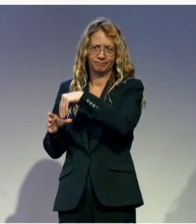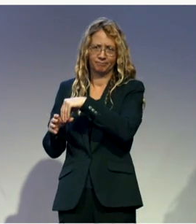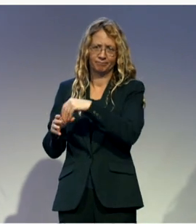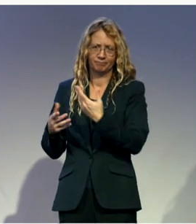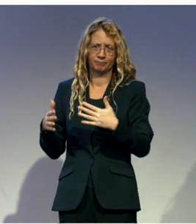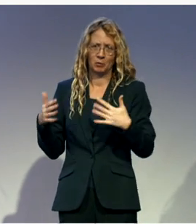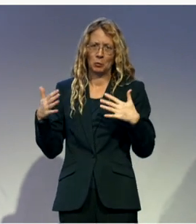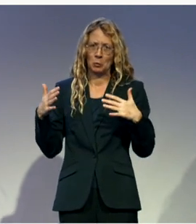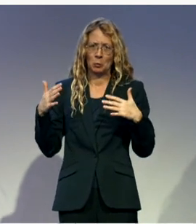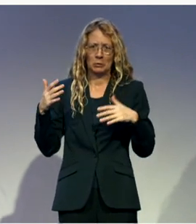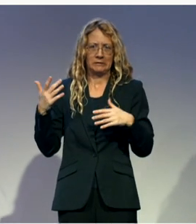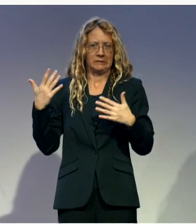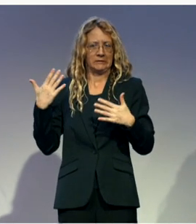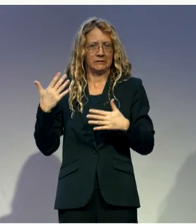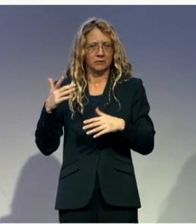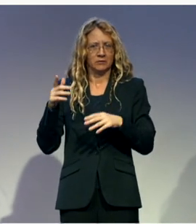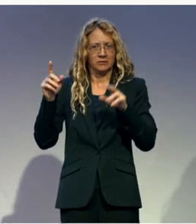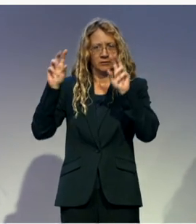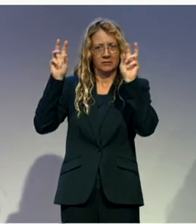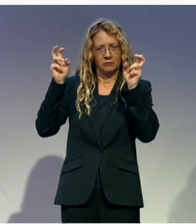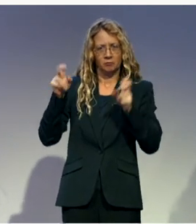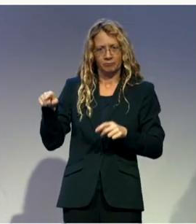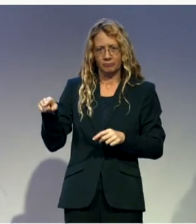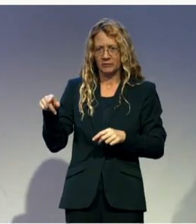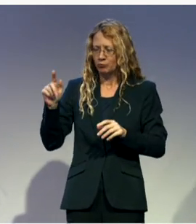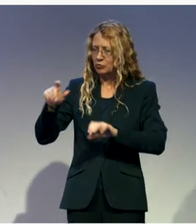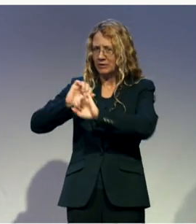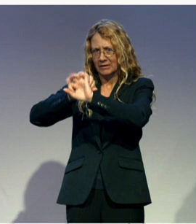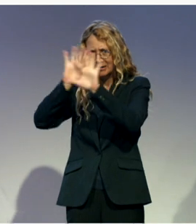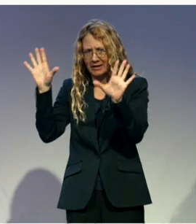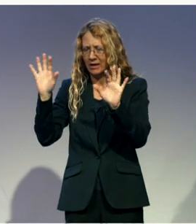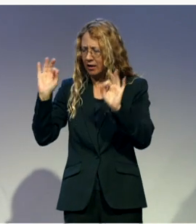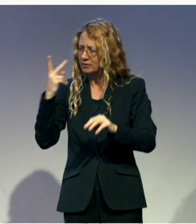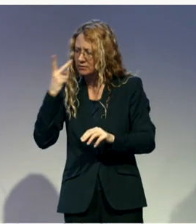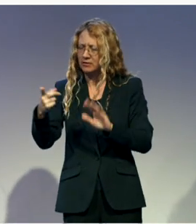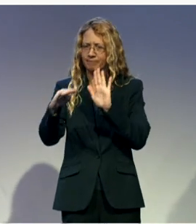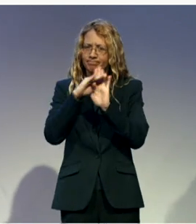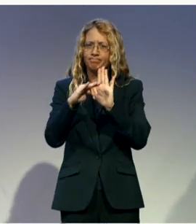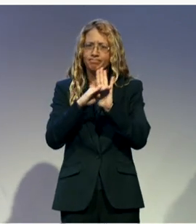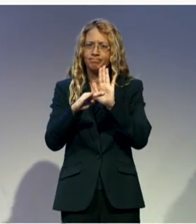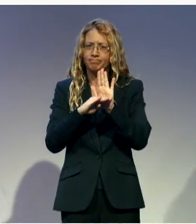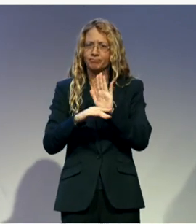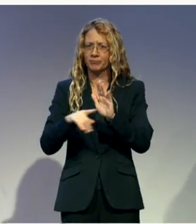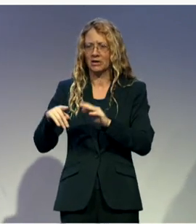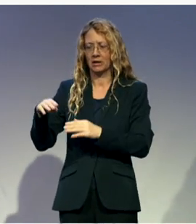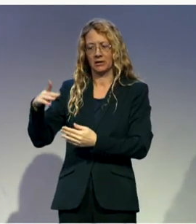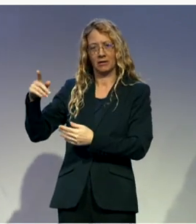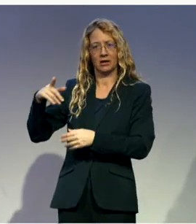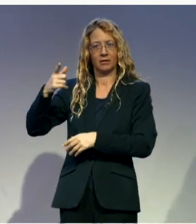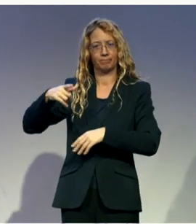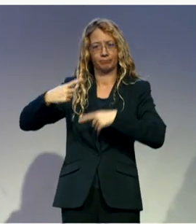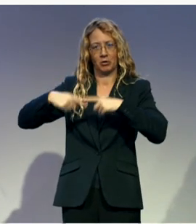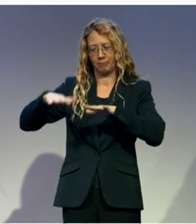a clear-cut manifesto. And within this, the manifesto of the political parties, if the electoral